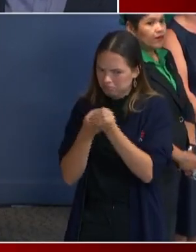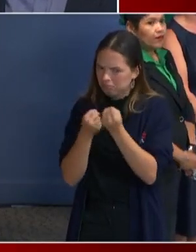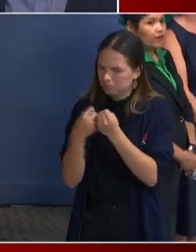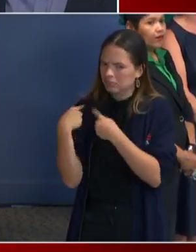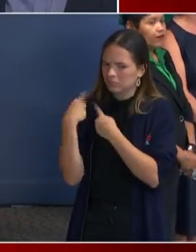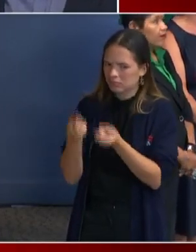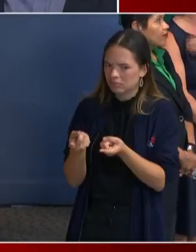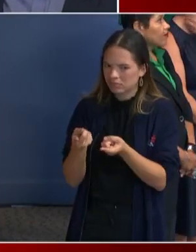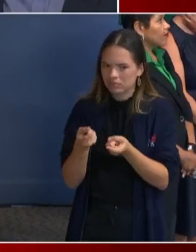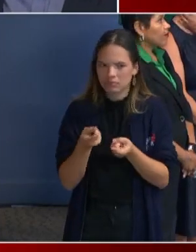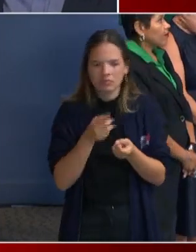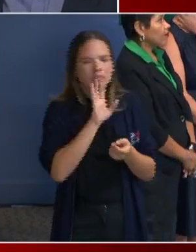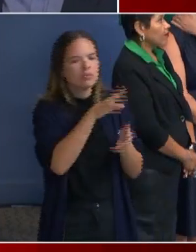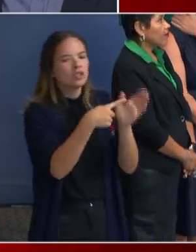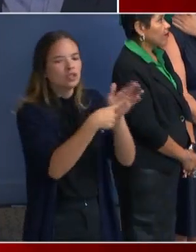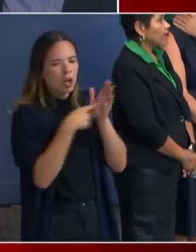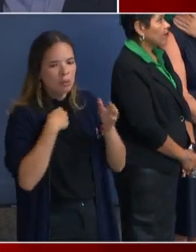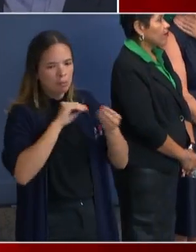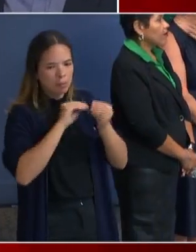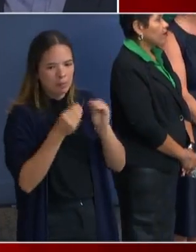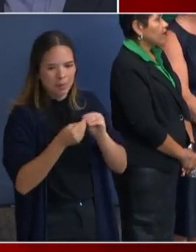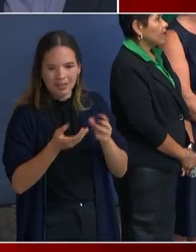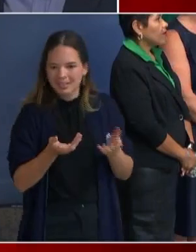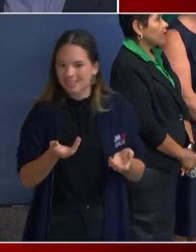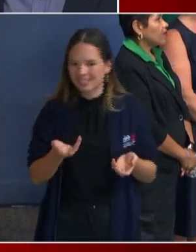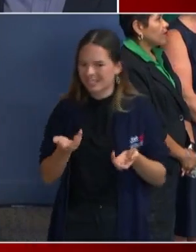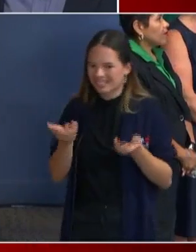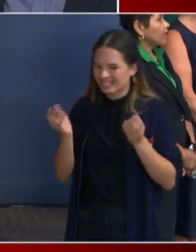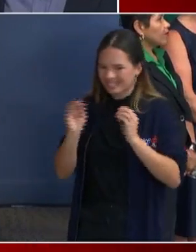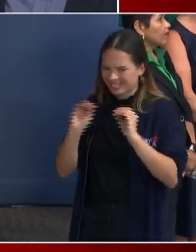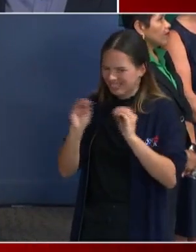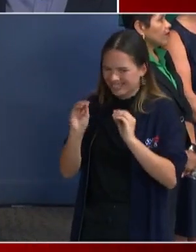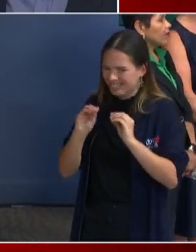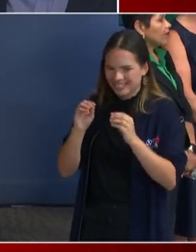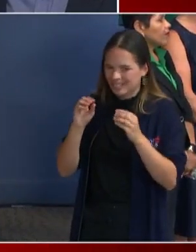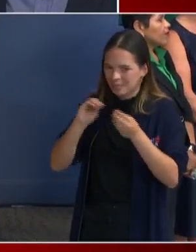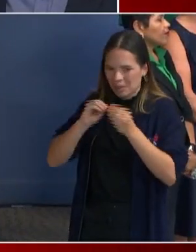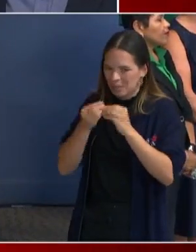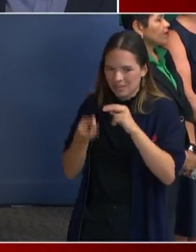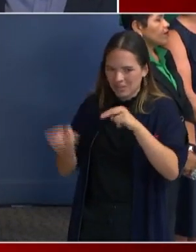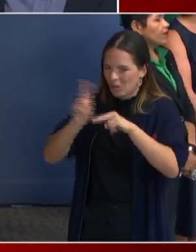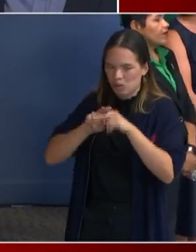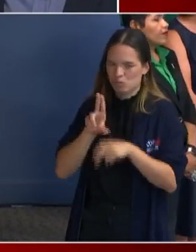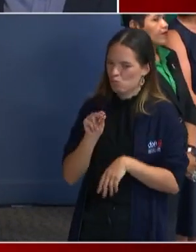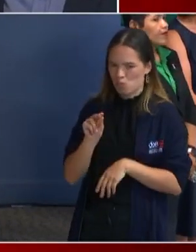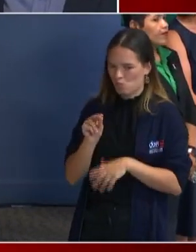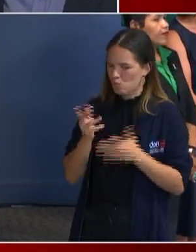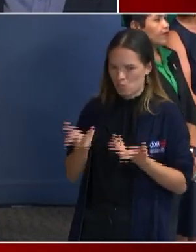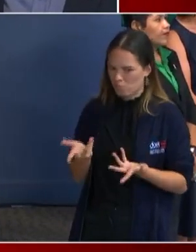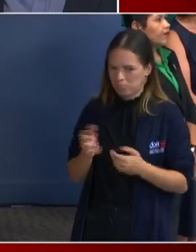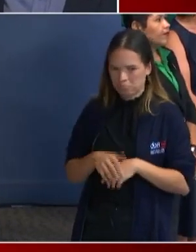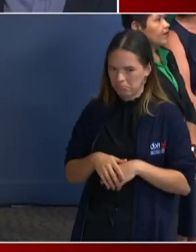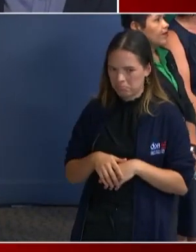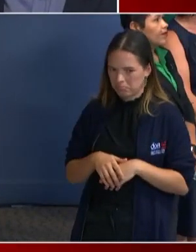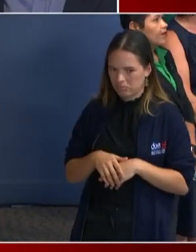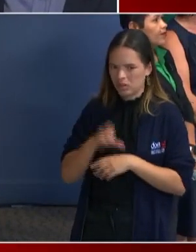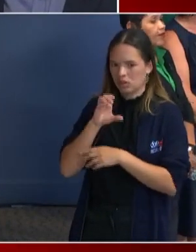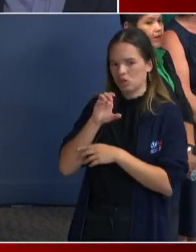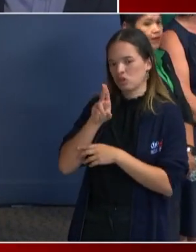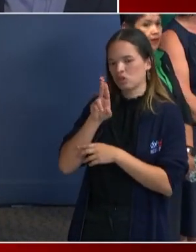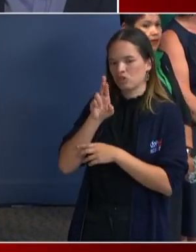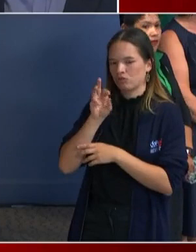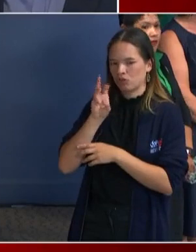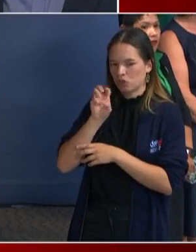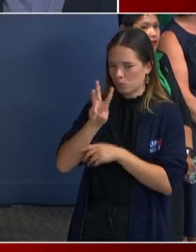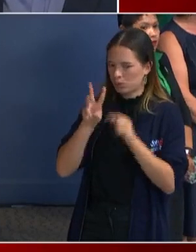there's no serious number or uptick in numbers that we've had over this summer than we've had over last summer. Or, you know, the curfew is in place. It's an act that's been in since